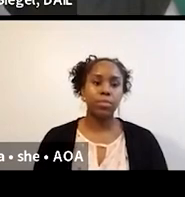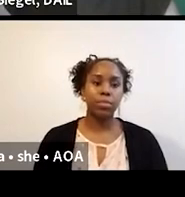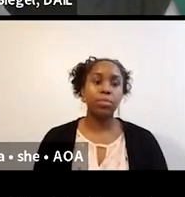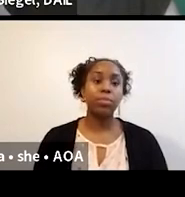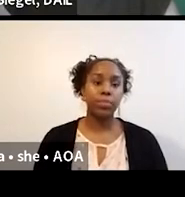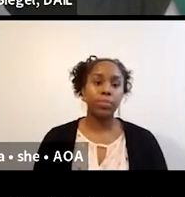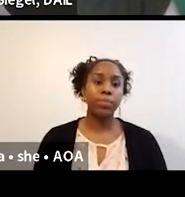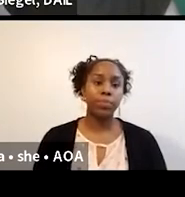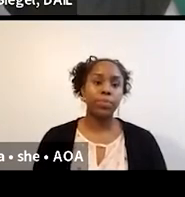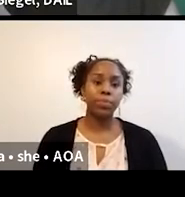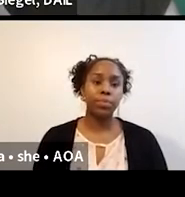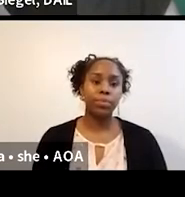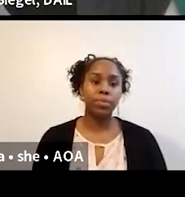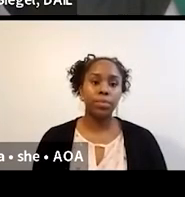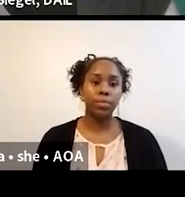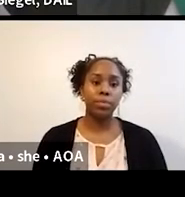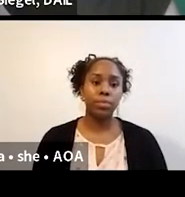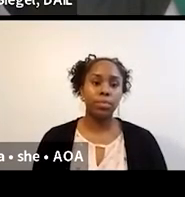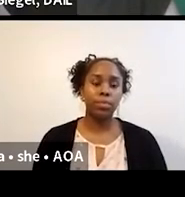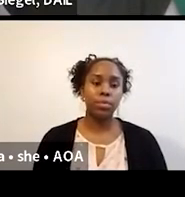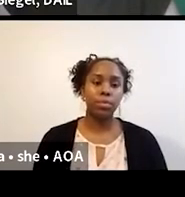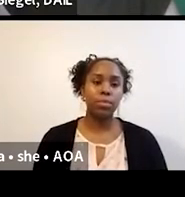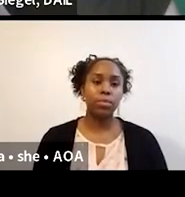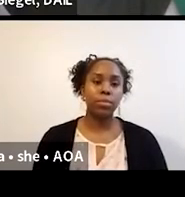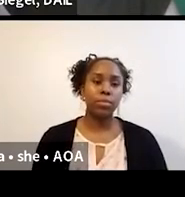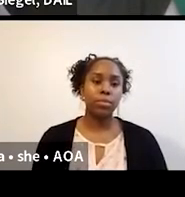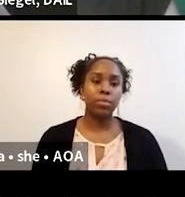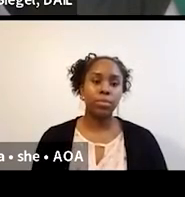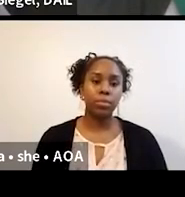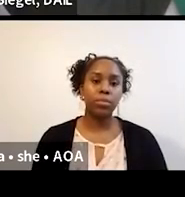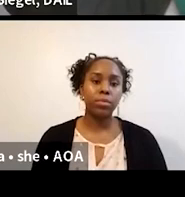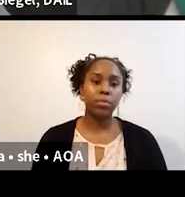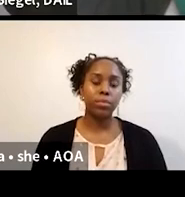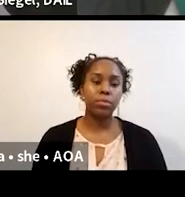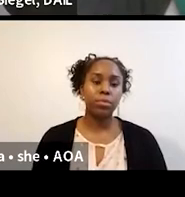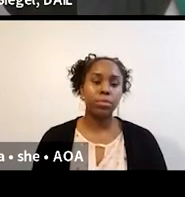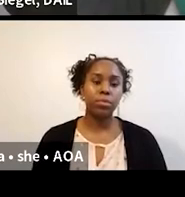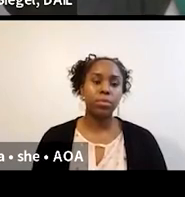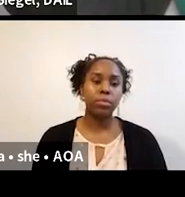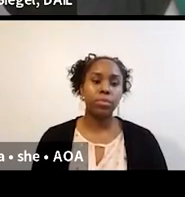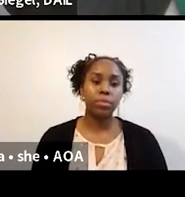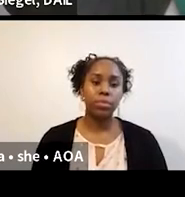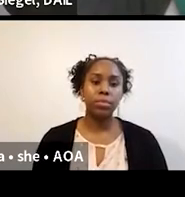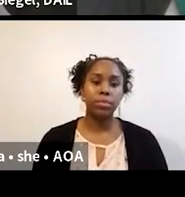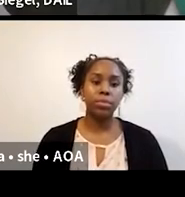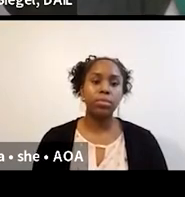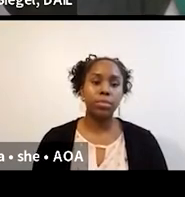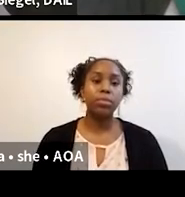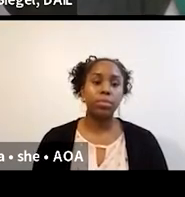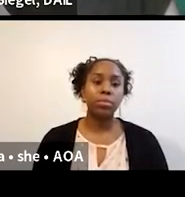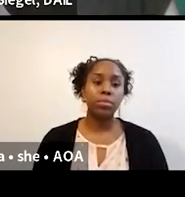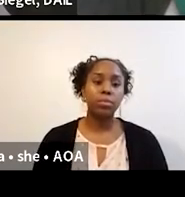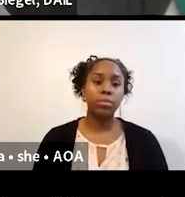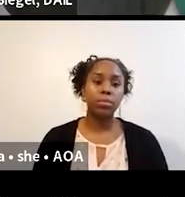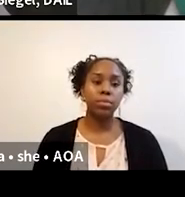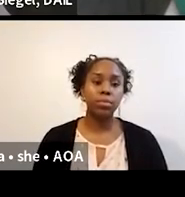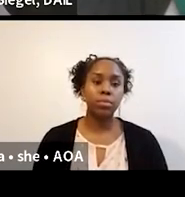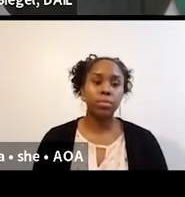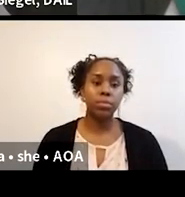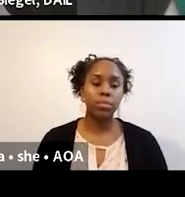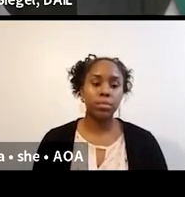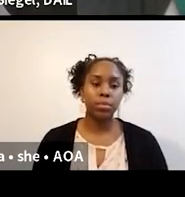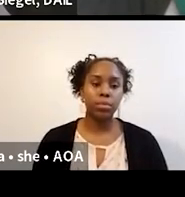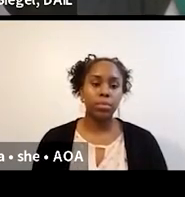long time to wait to access, you know, transportation and the economic benefit that comes with that. So I do think,